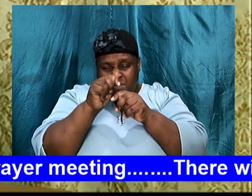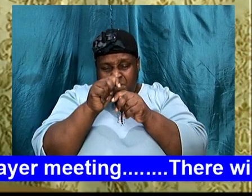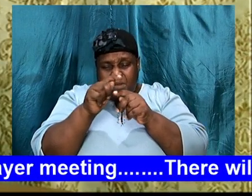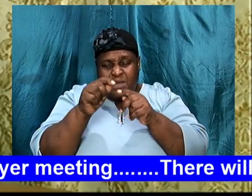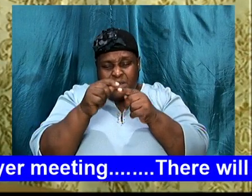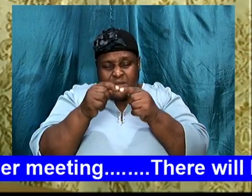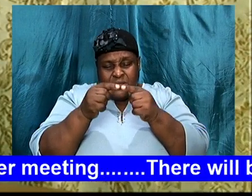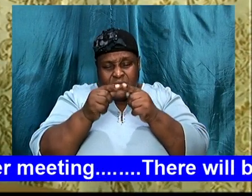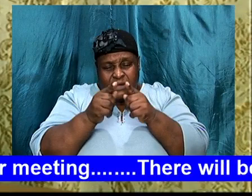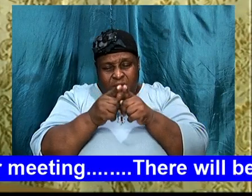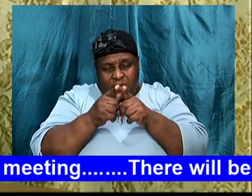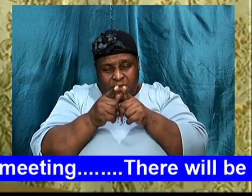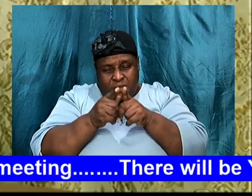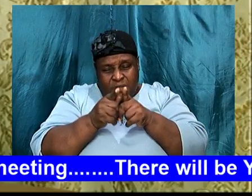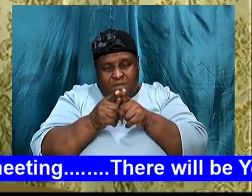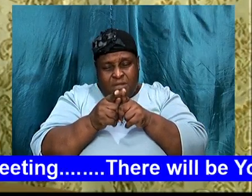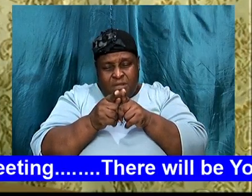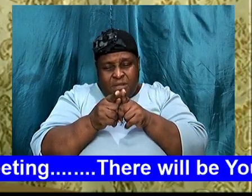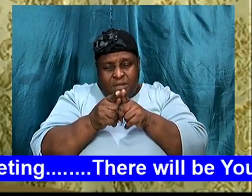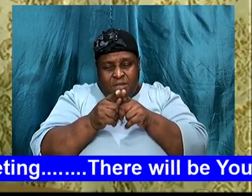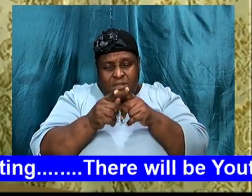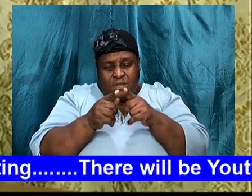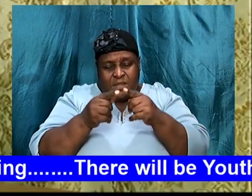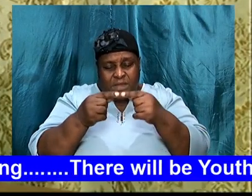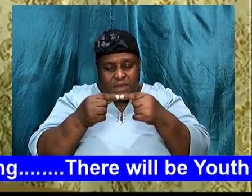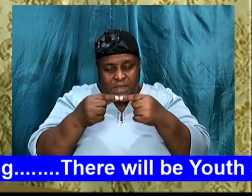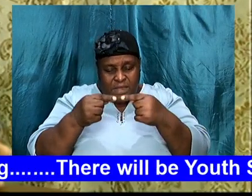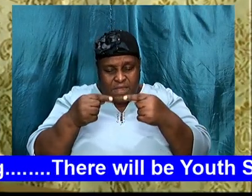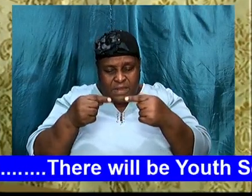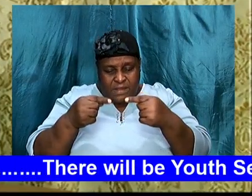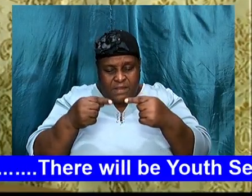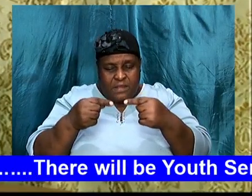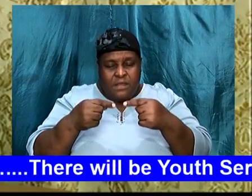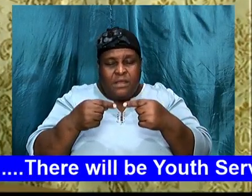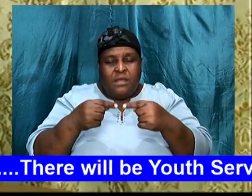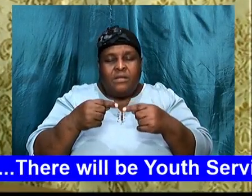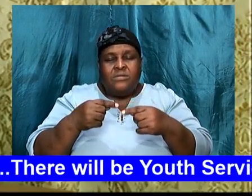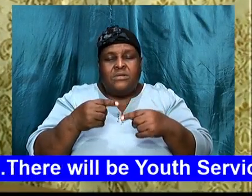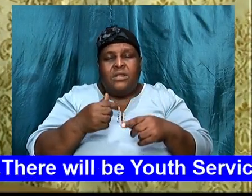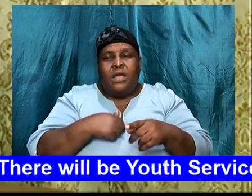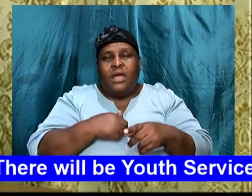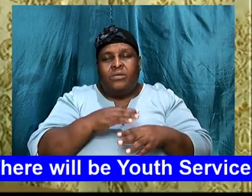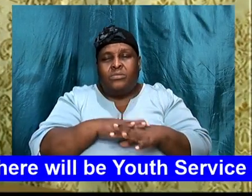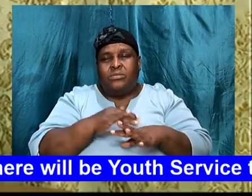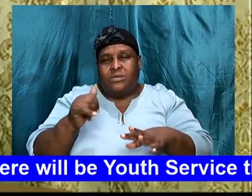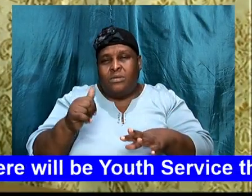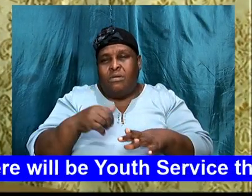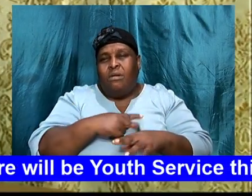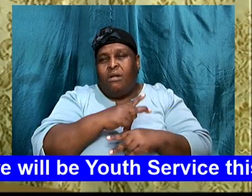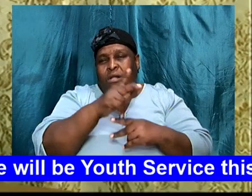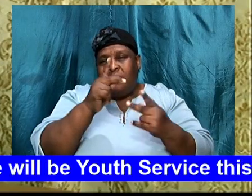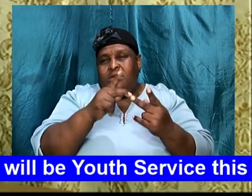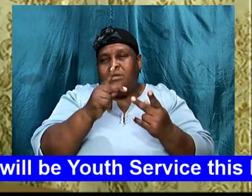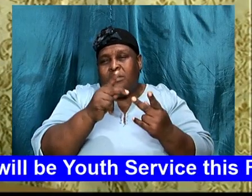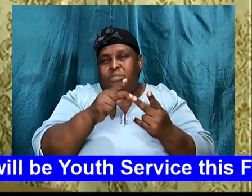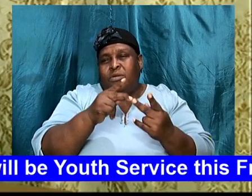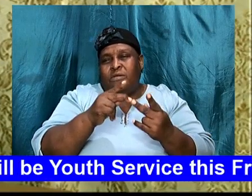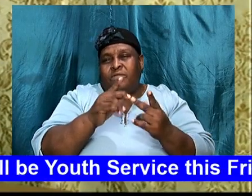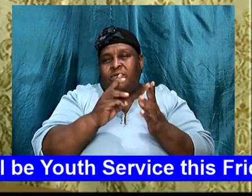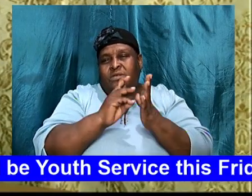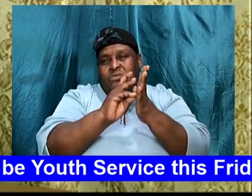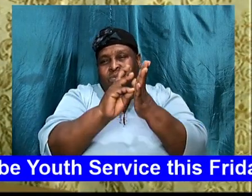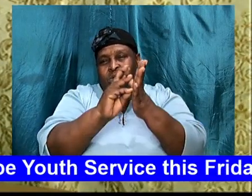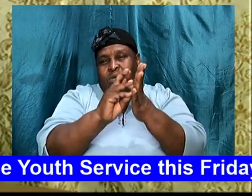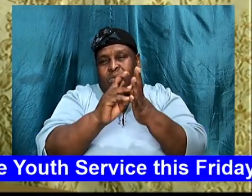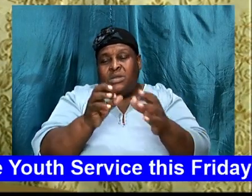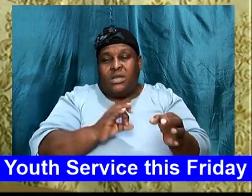in what we call it, in what we call it, the perfect will, and the permissive will, and, and I want to explain